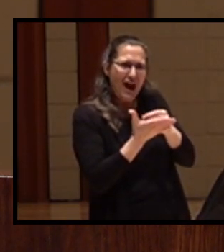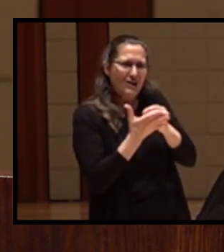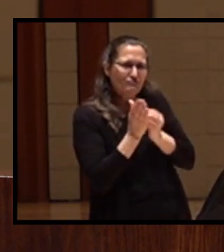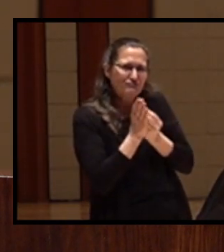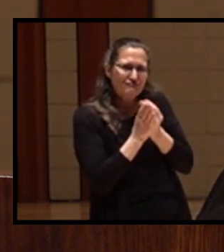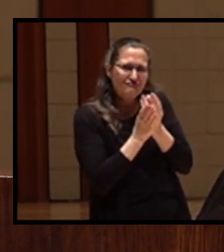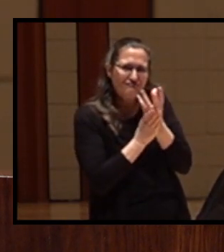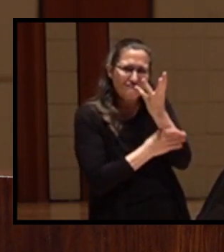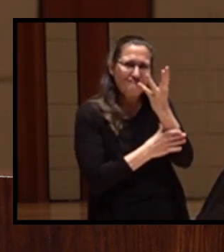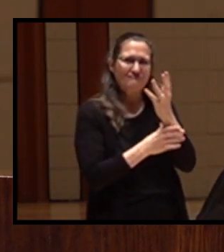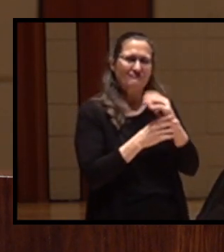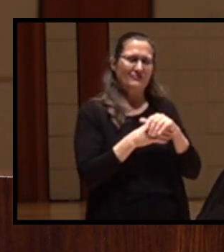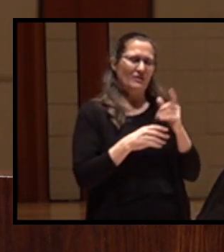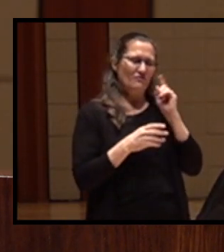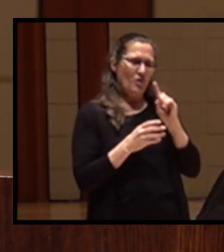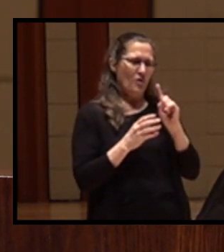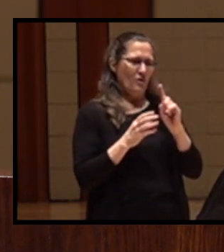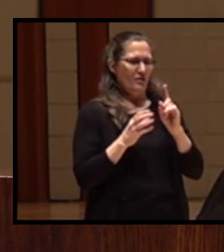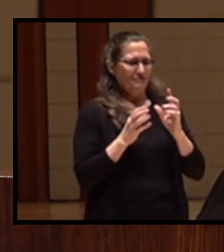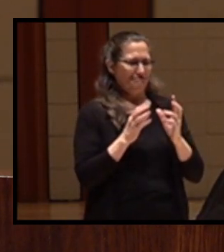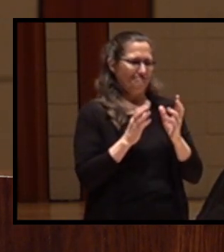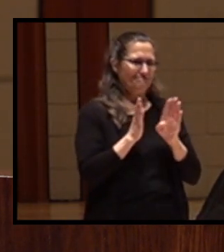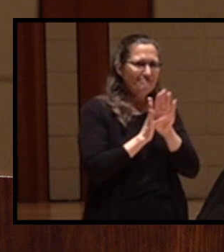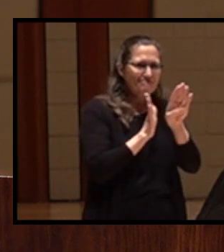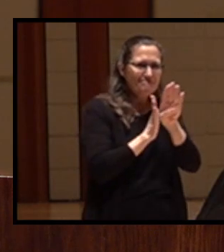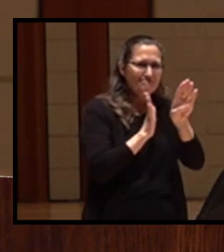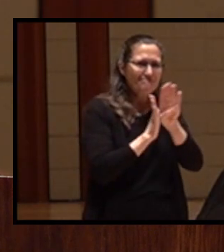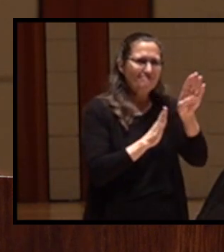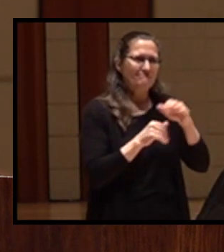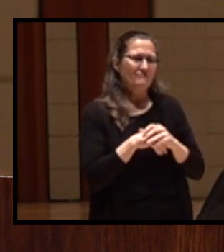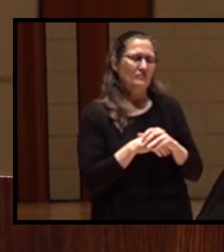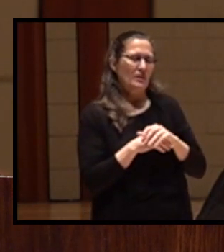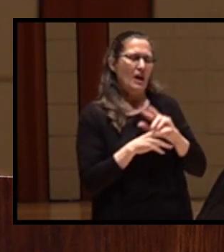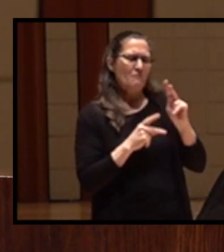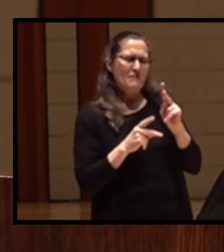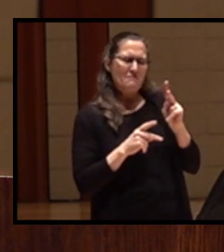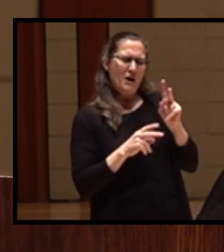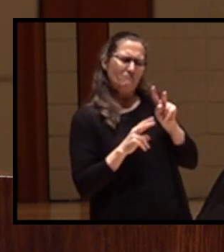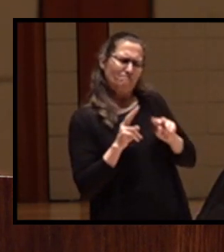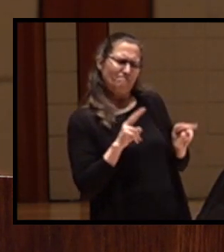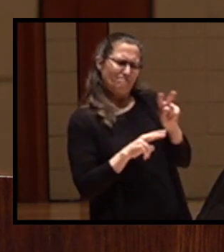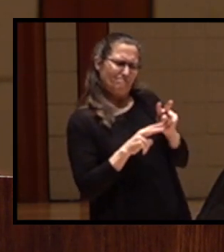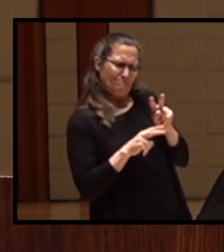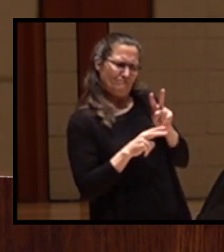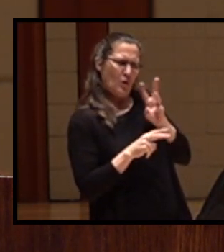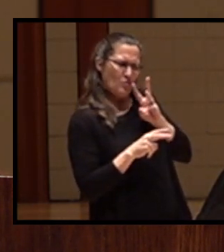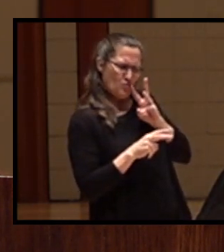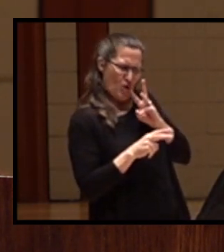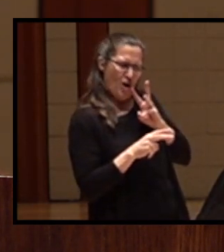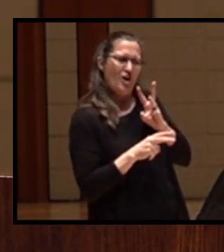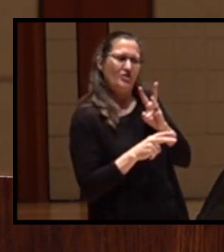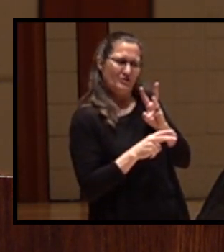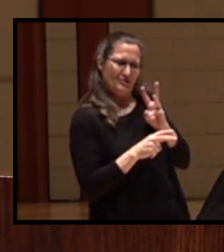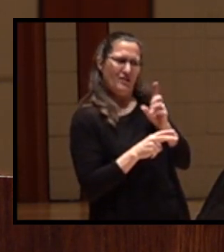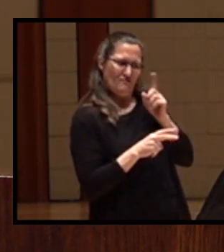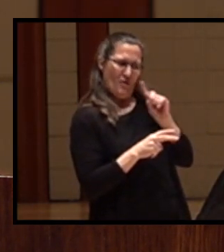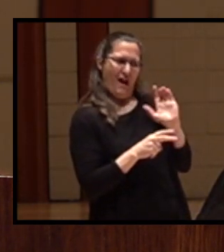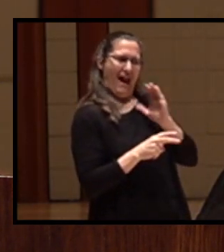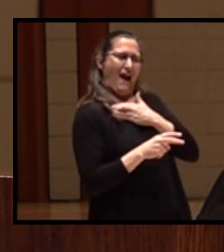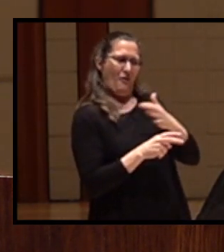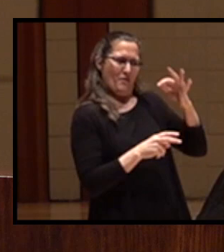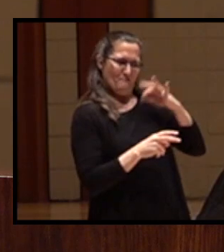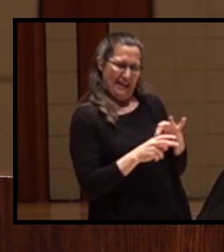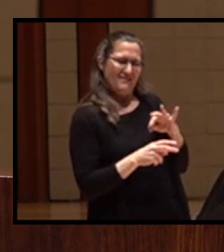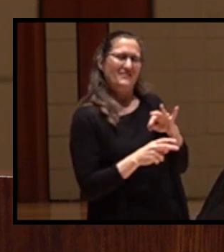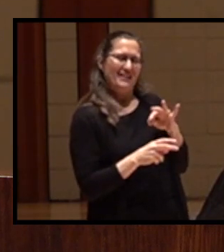of the Native American West. The nation viewed waters and rivers as a commodity needed to be extracted from a river